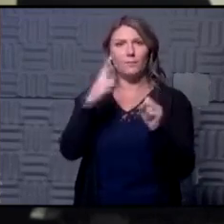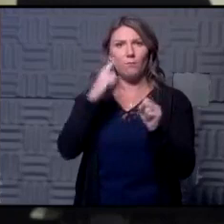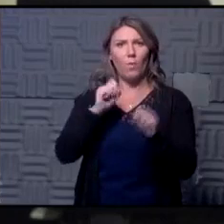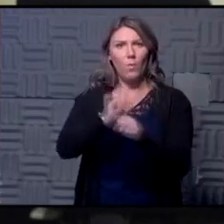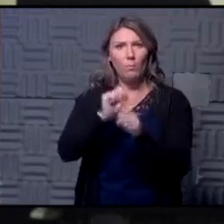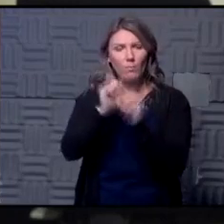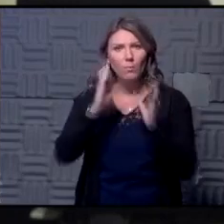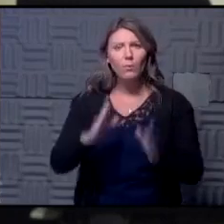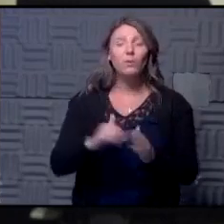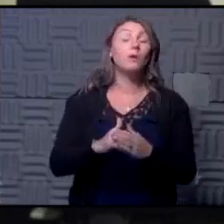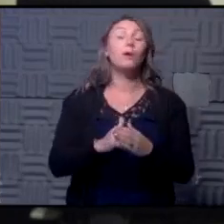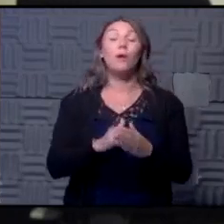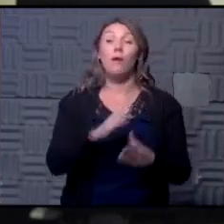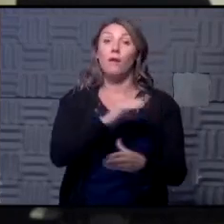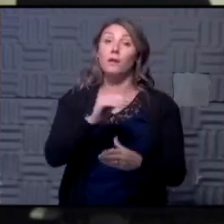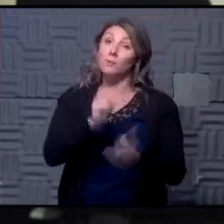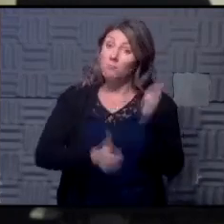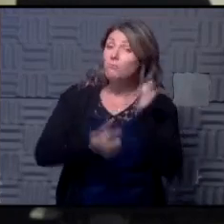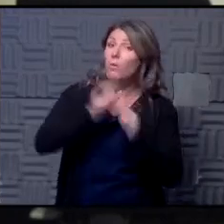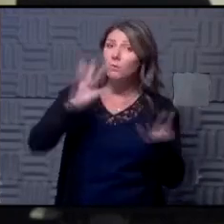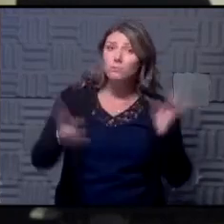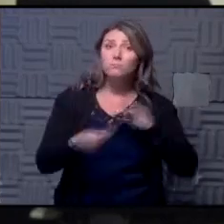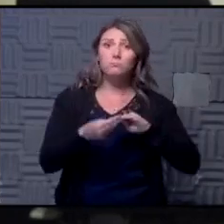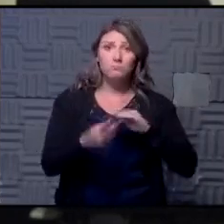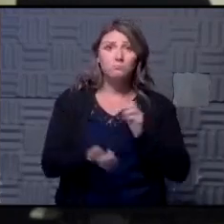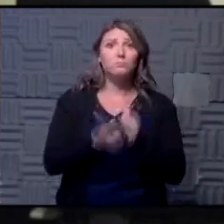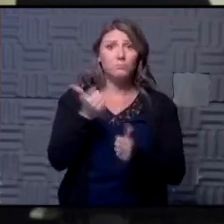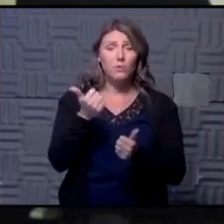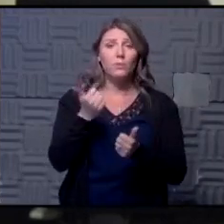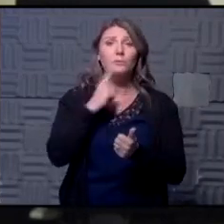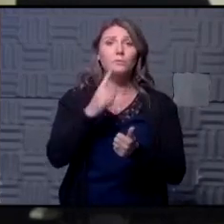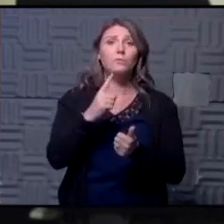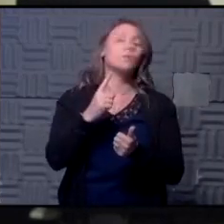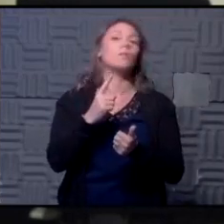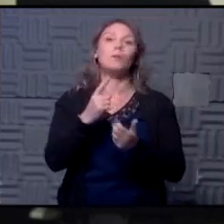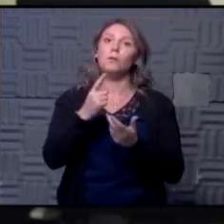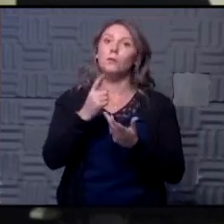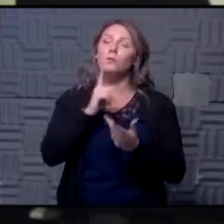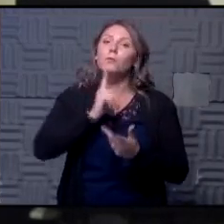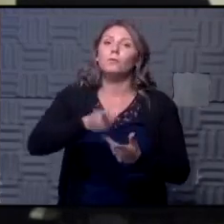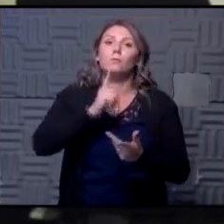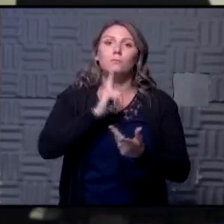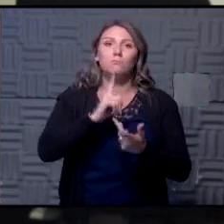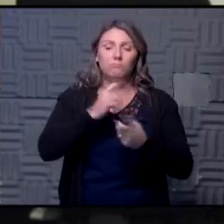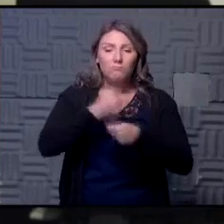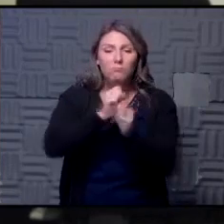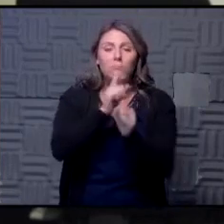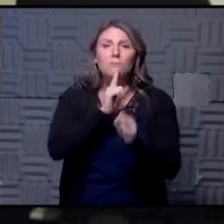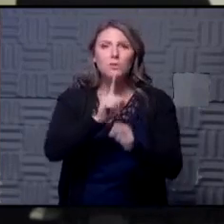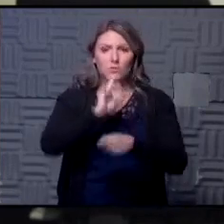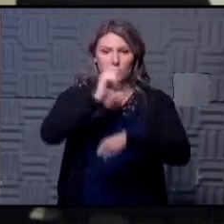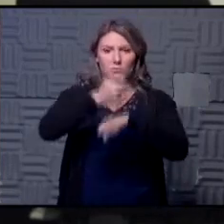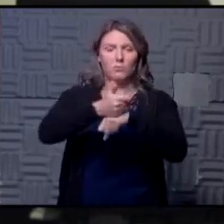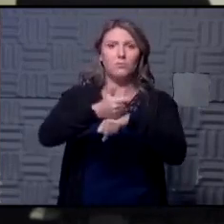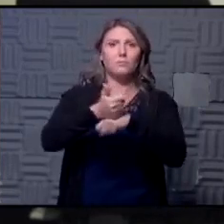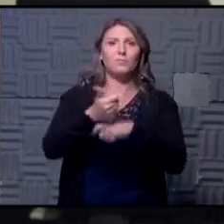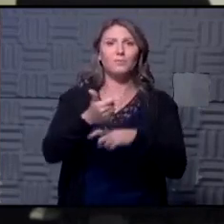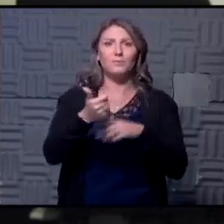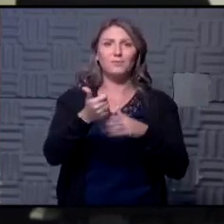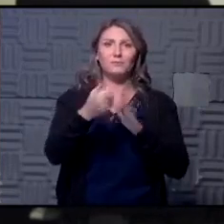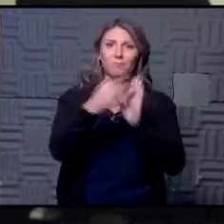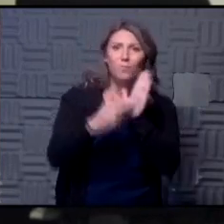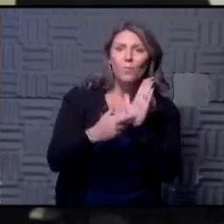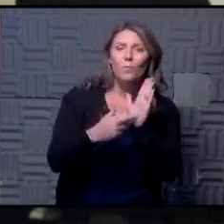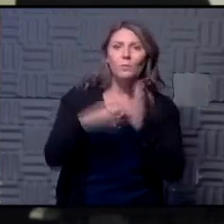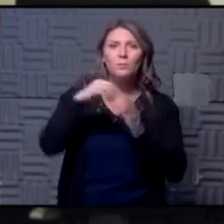to say the overwhelming majority were going to the nth degree to establish you know guidelines